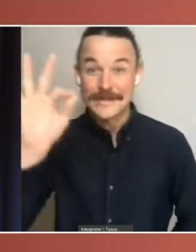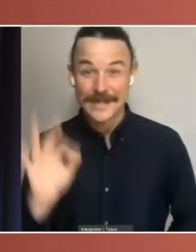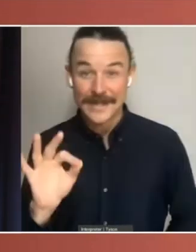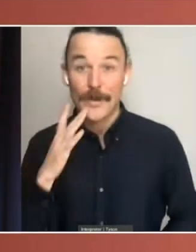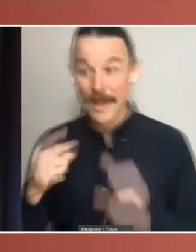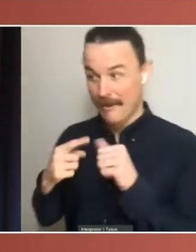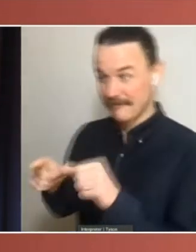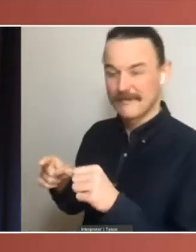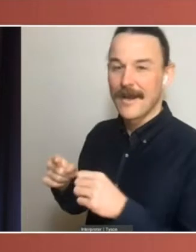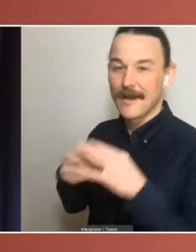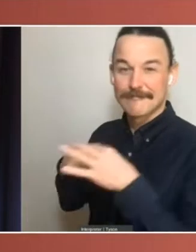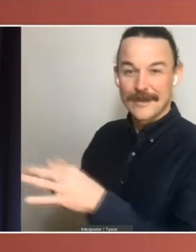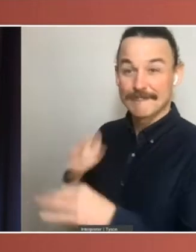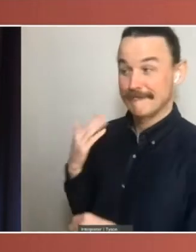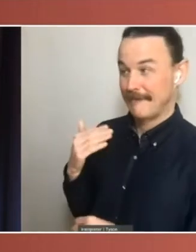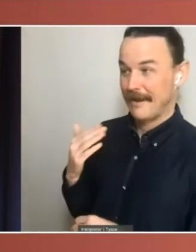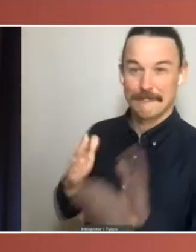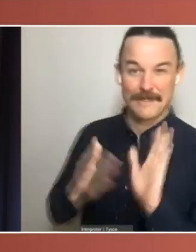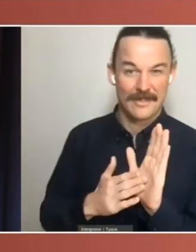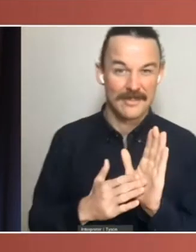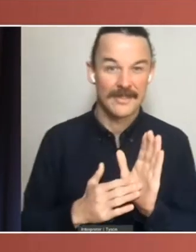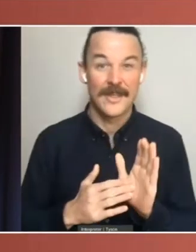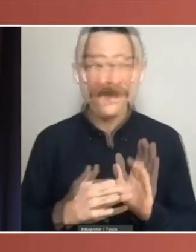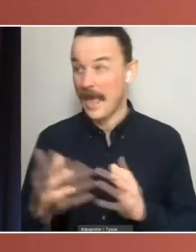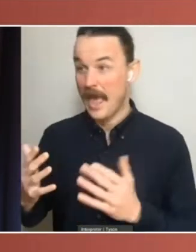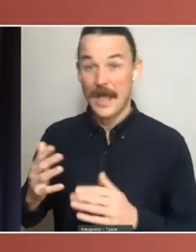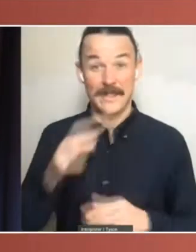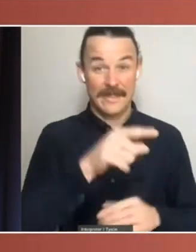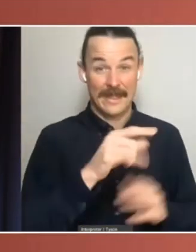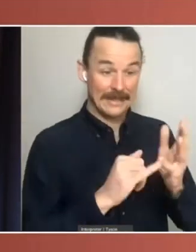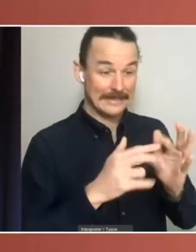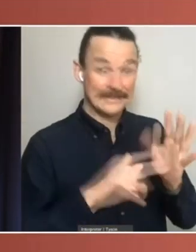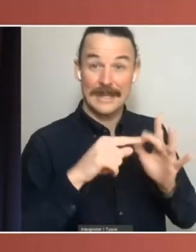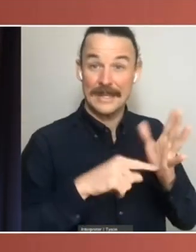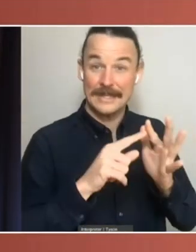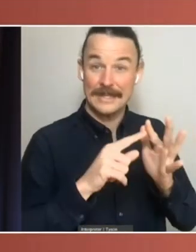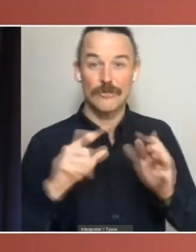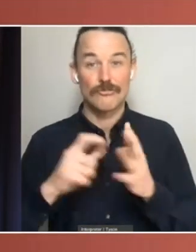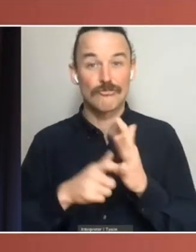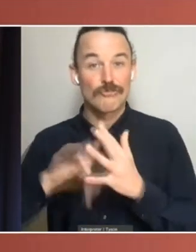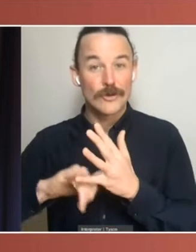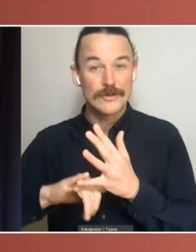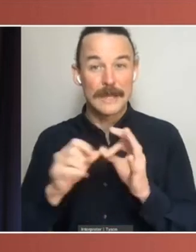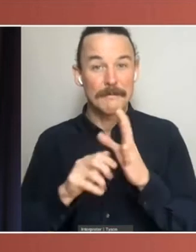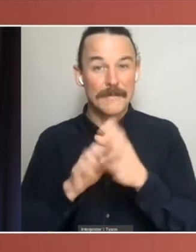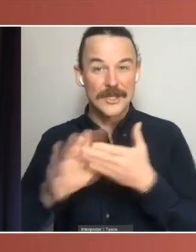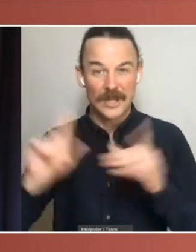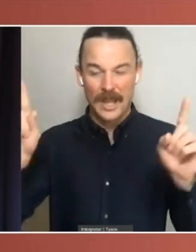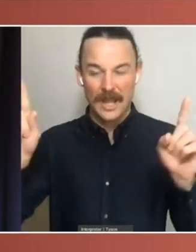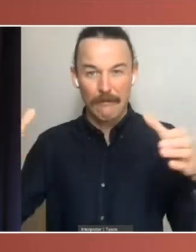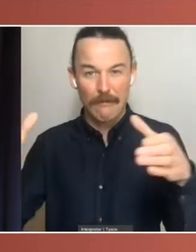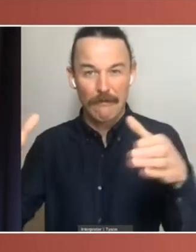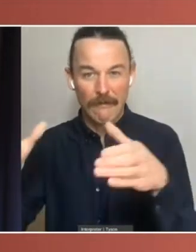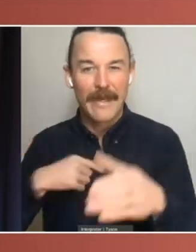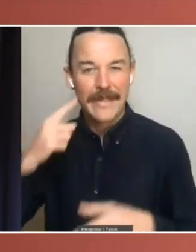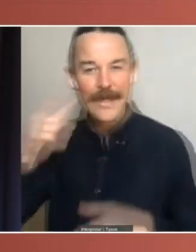month. The shrinking size of the Senate crossbench might contribute to confusion here. Overall, the results